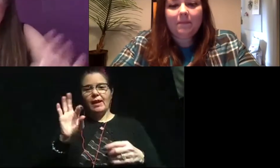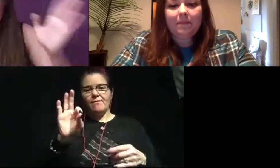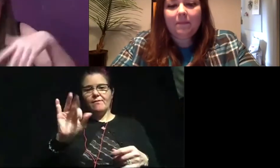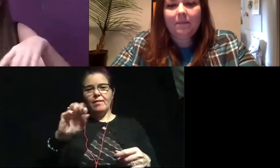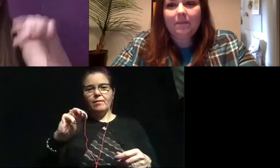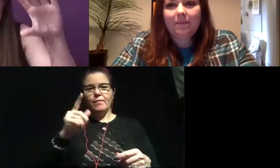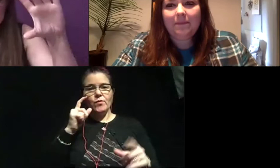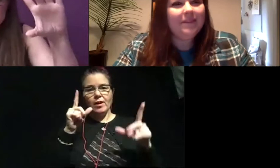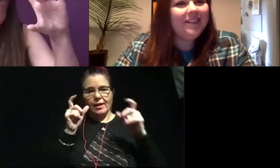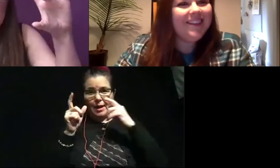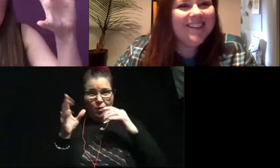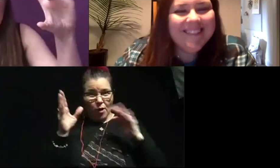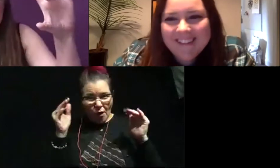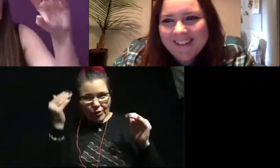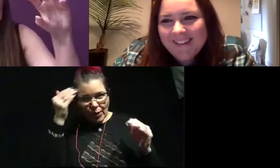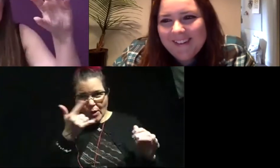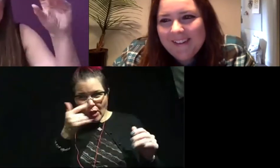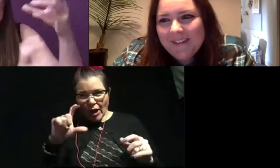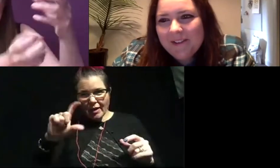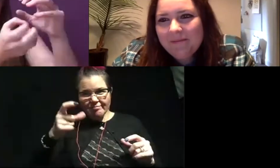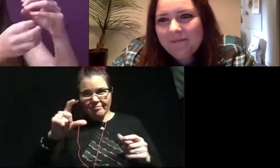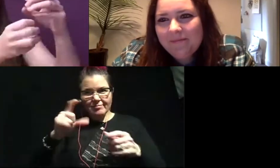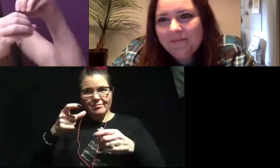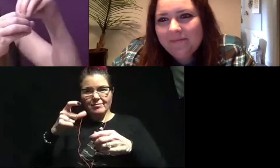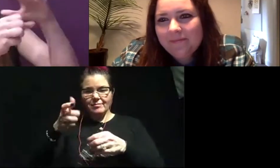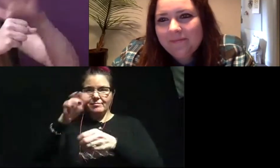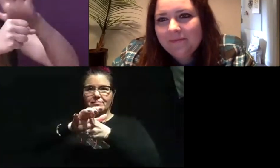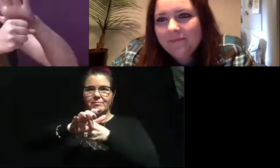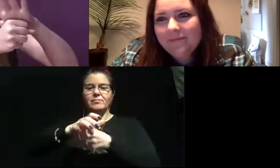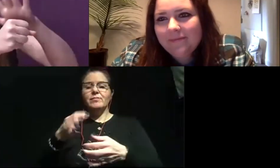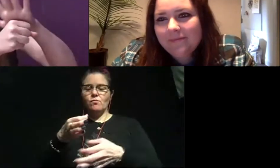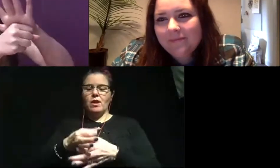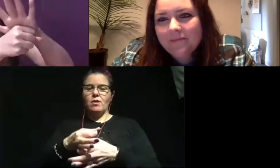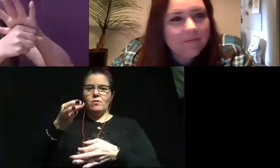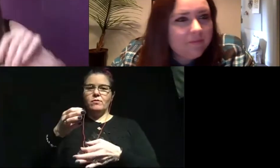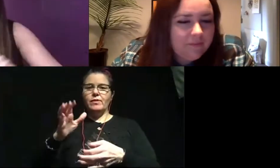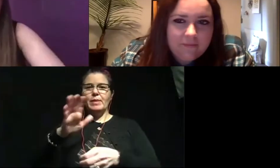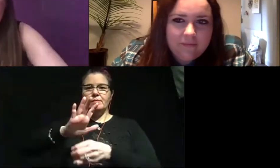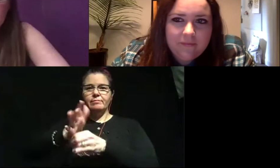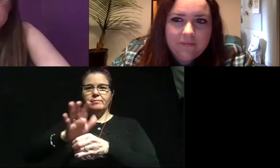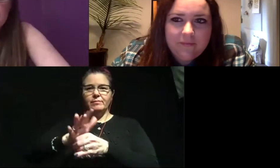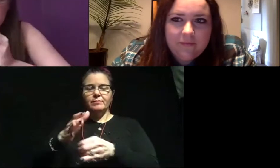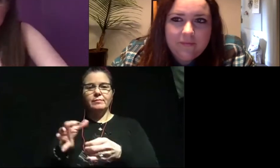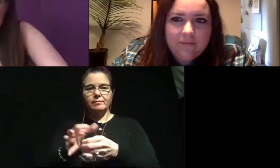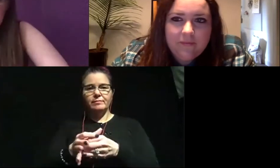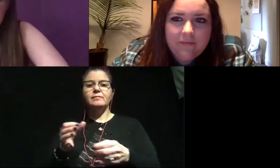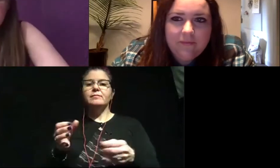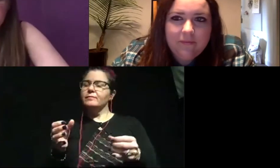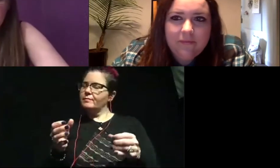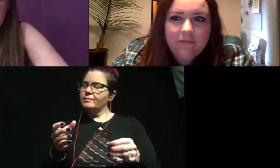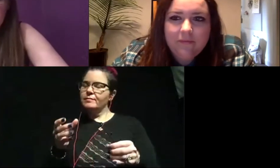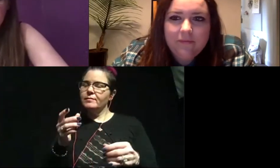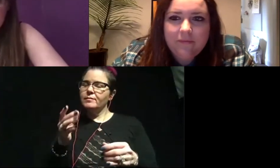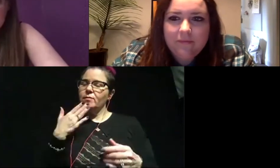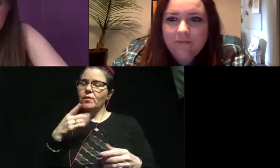I'm joking. Hopefully you all know what that is. Um, but they're really good. They're round and they have a plastic lid and they work extremely well